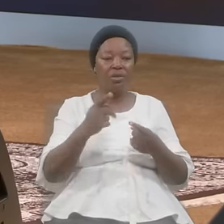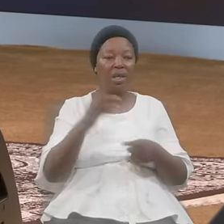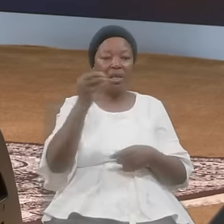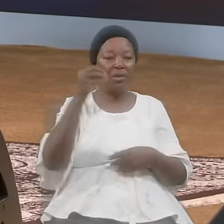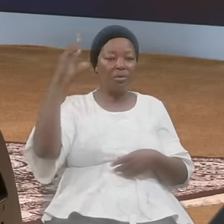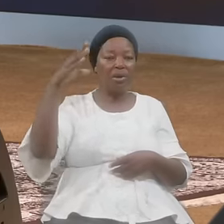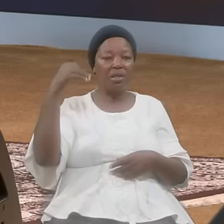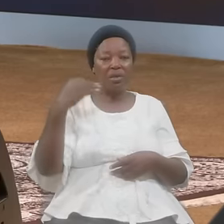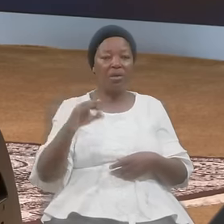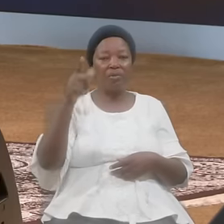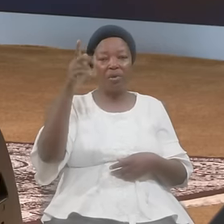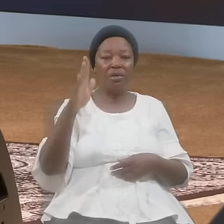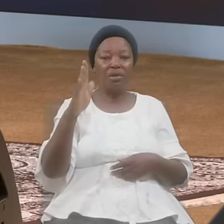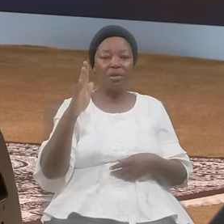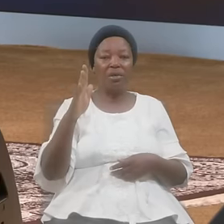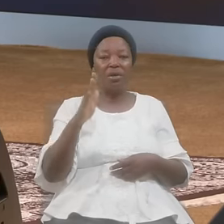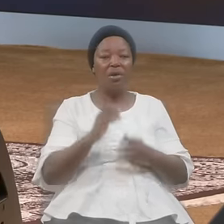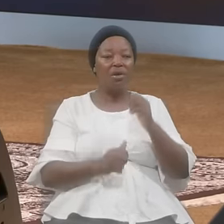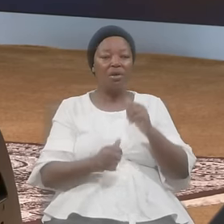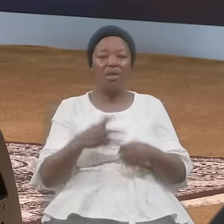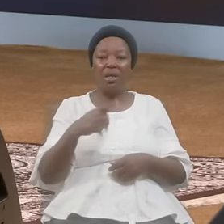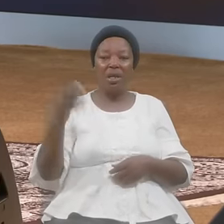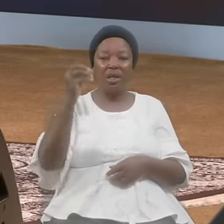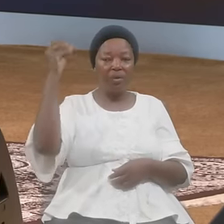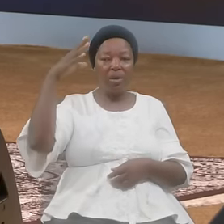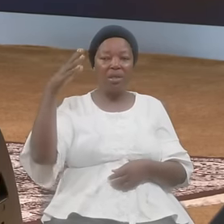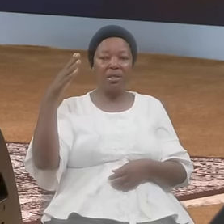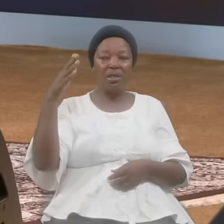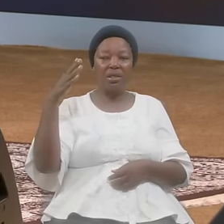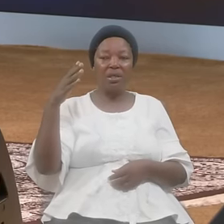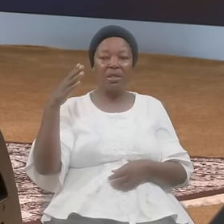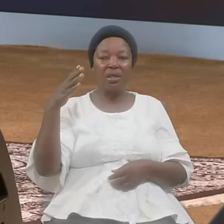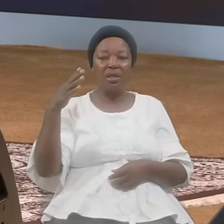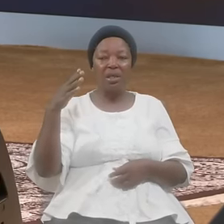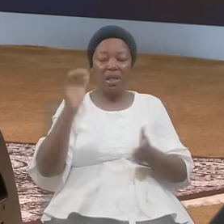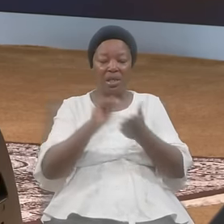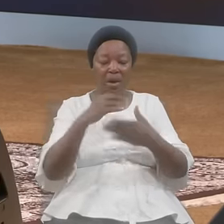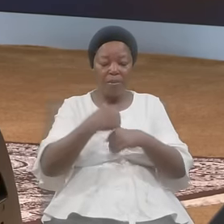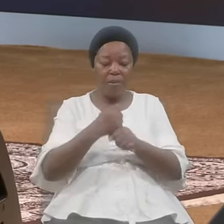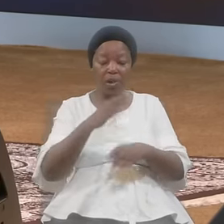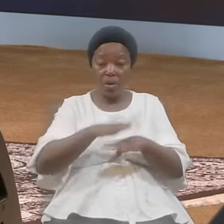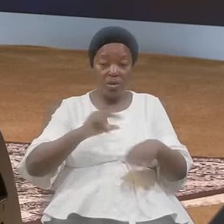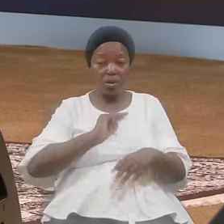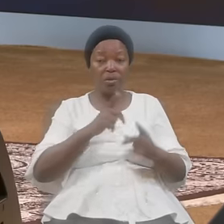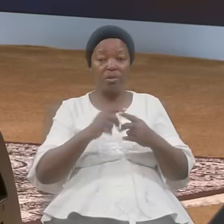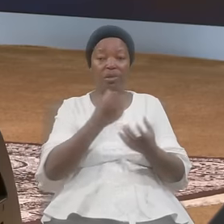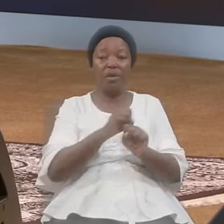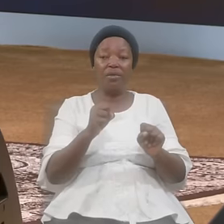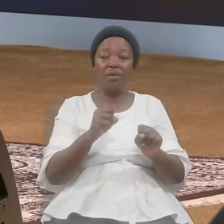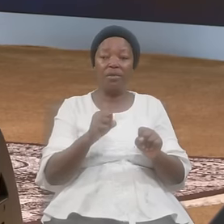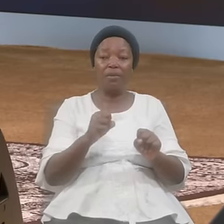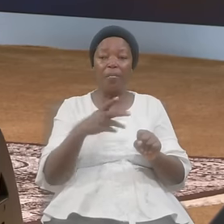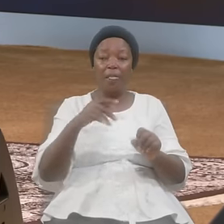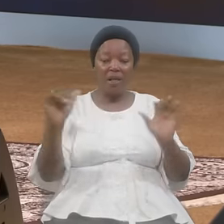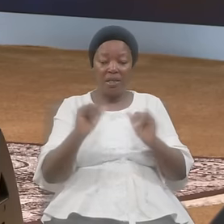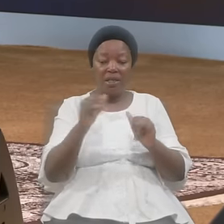Grace Of God The Grace That Calls Us To Salvation The Same